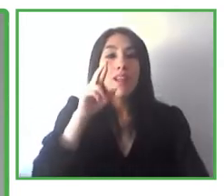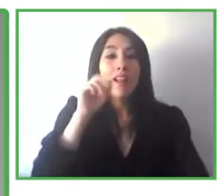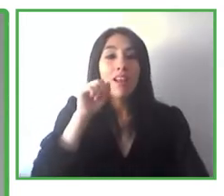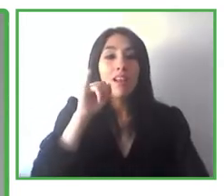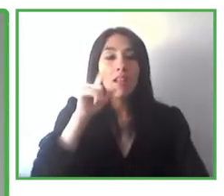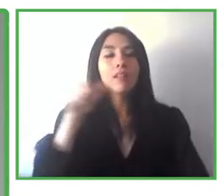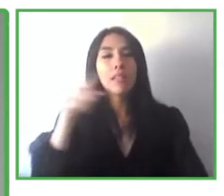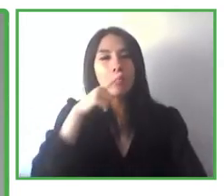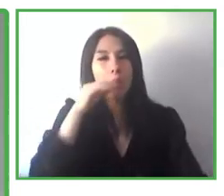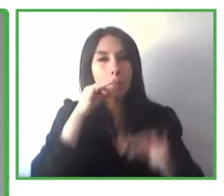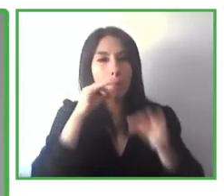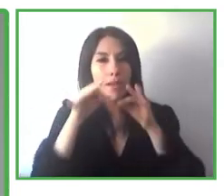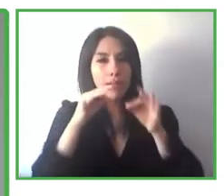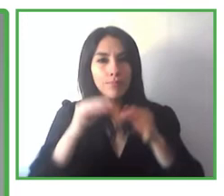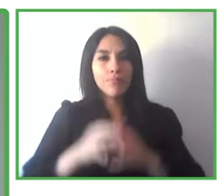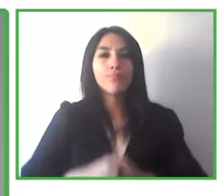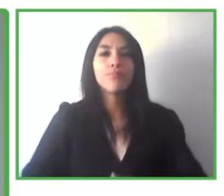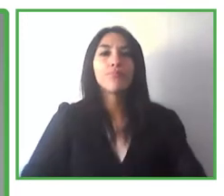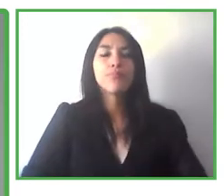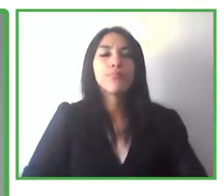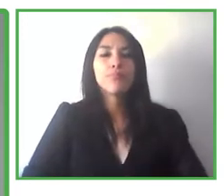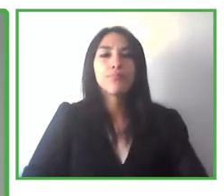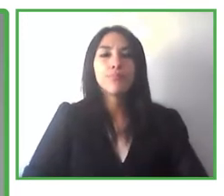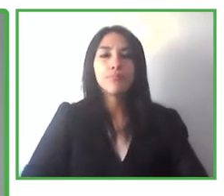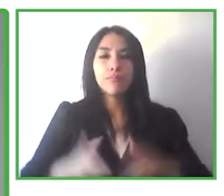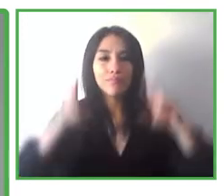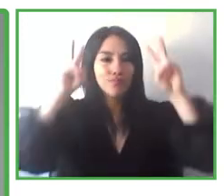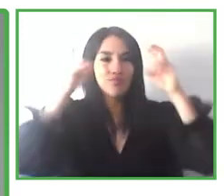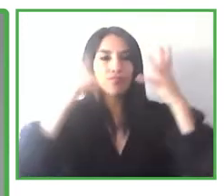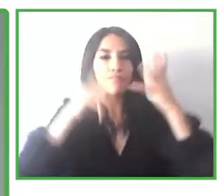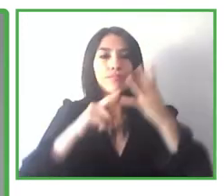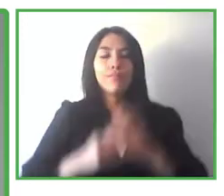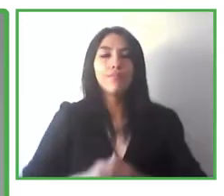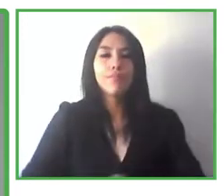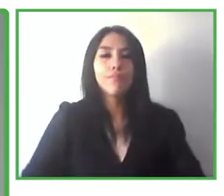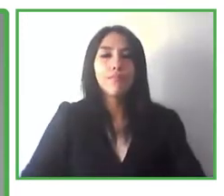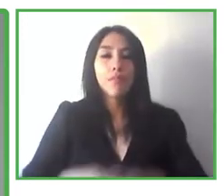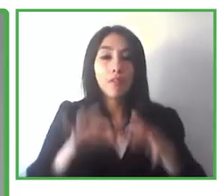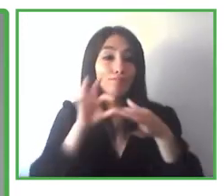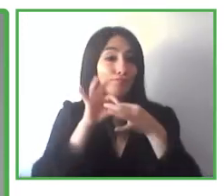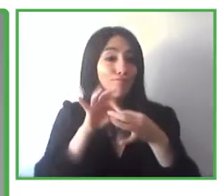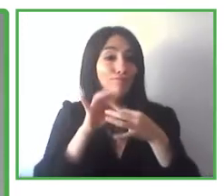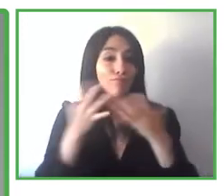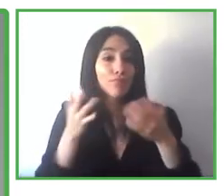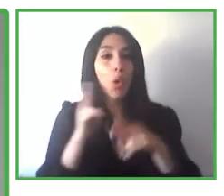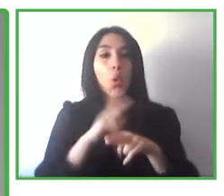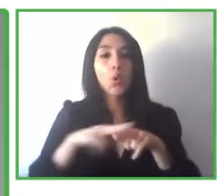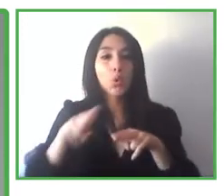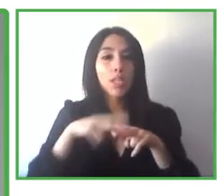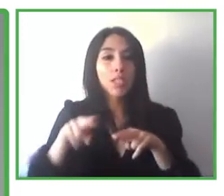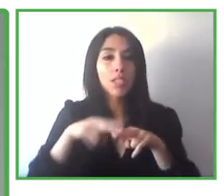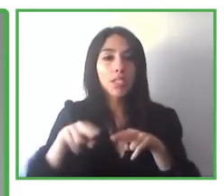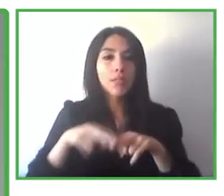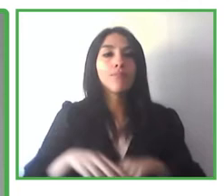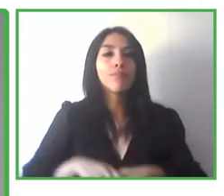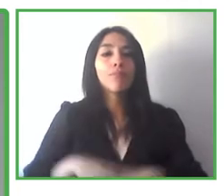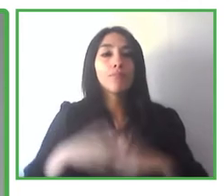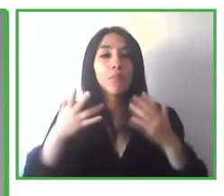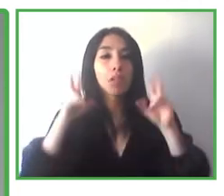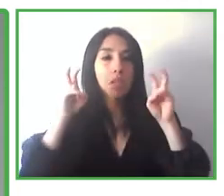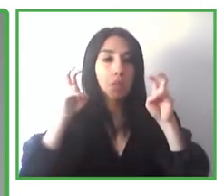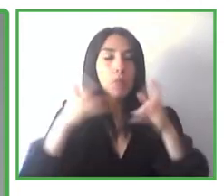comment on this, would be the digital user interfaces and everything that has to do with